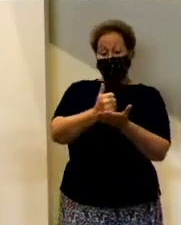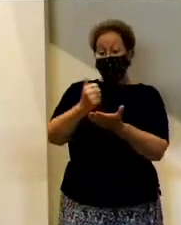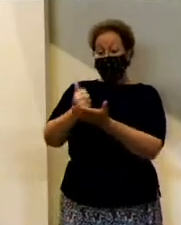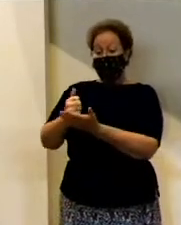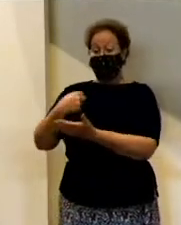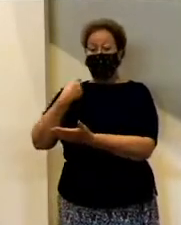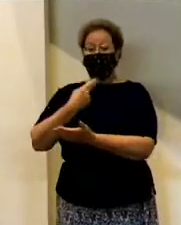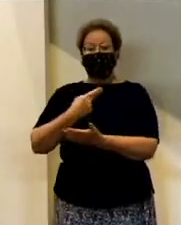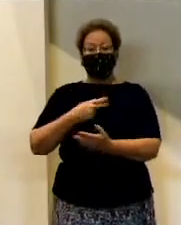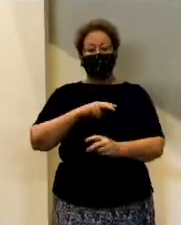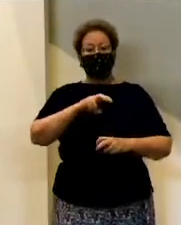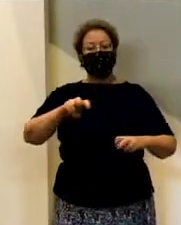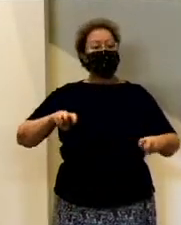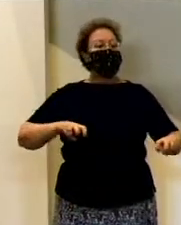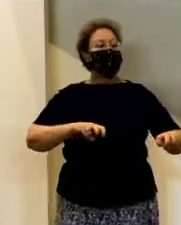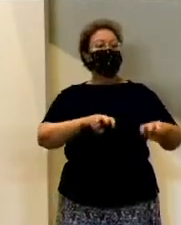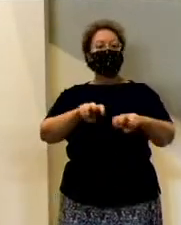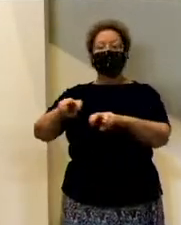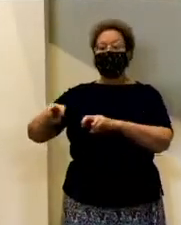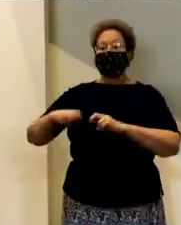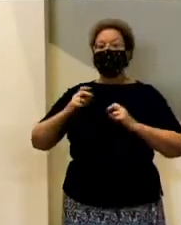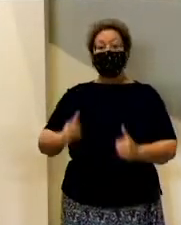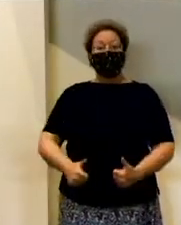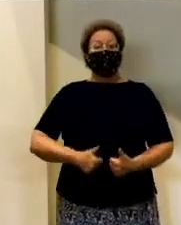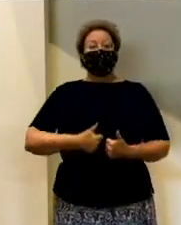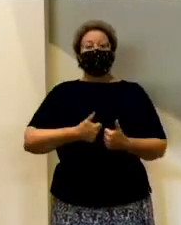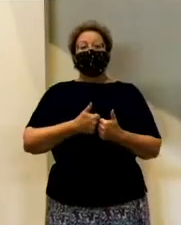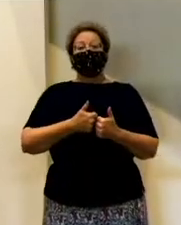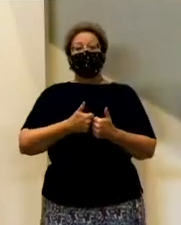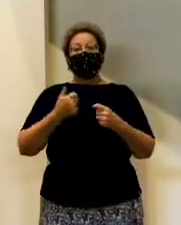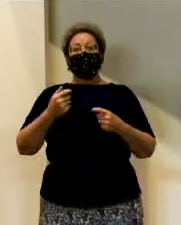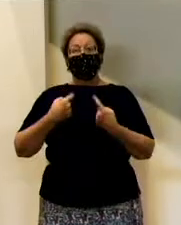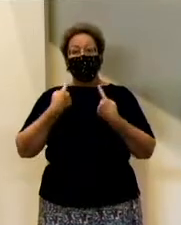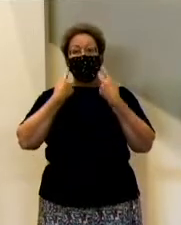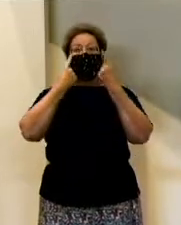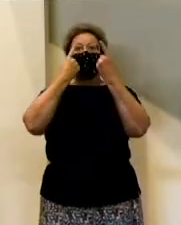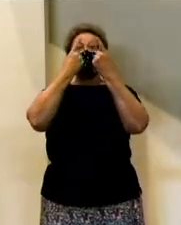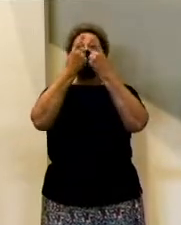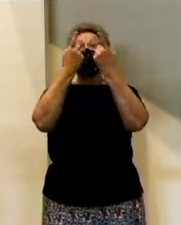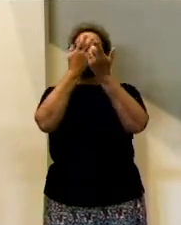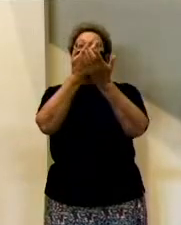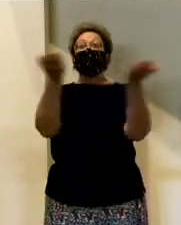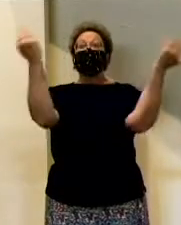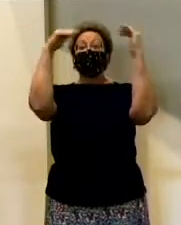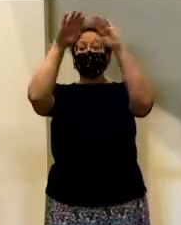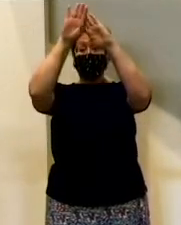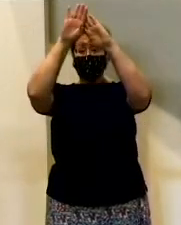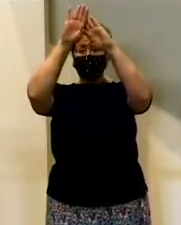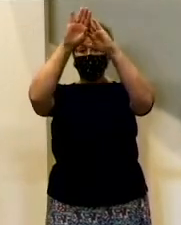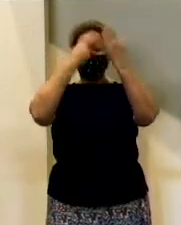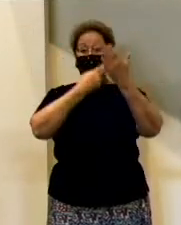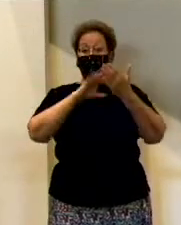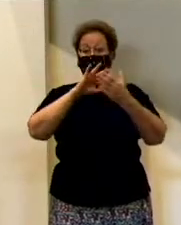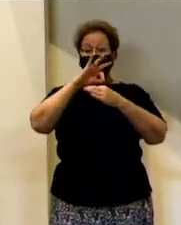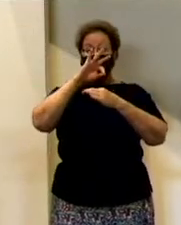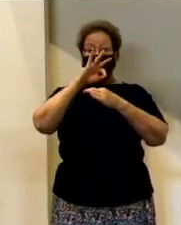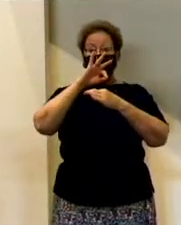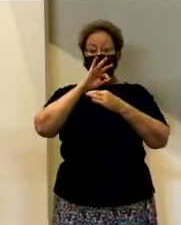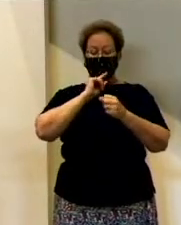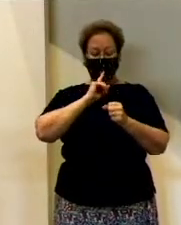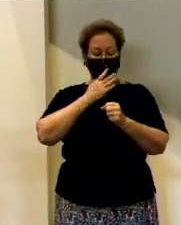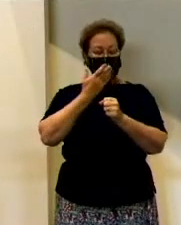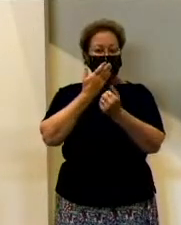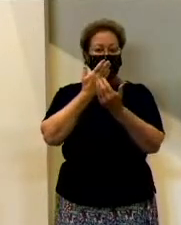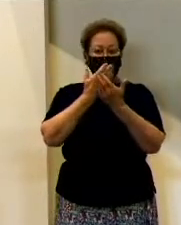navigate this crazy life in this world all the way to our heavenly home. The Holy Spirit is the guarantee,